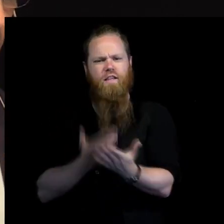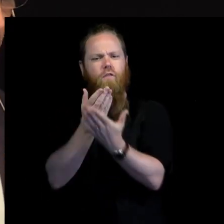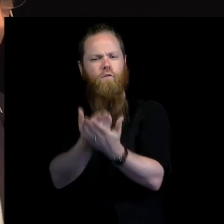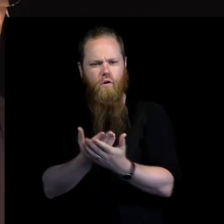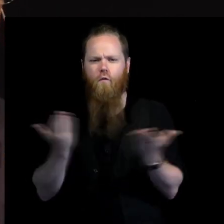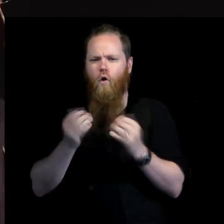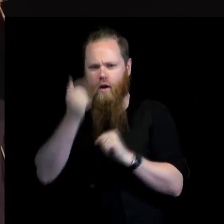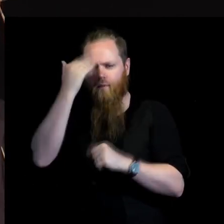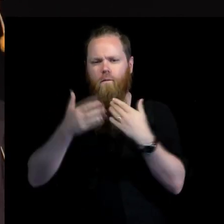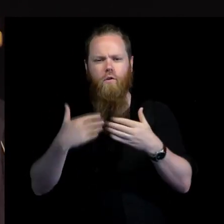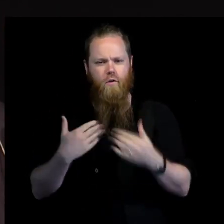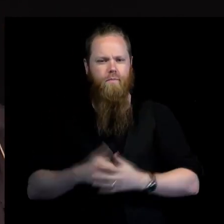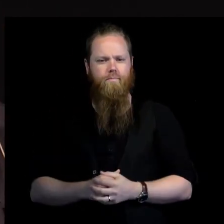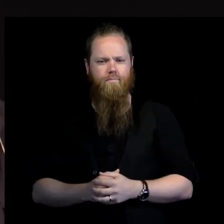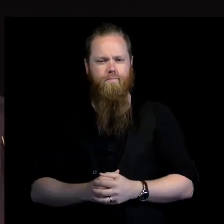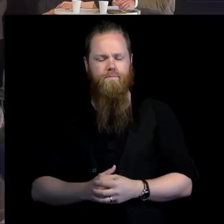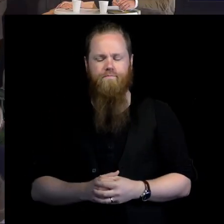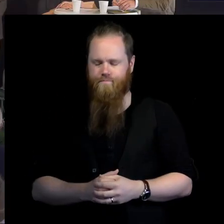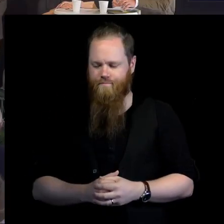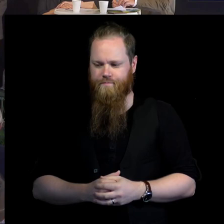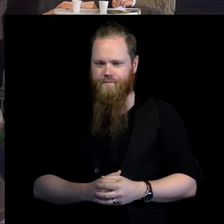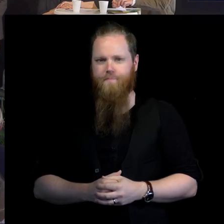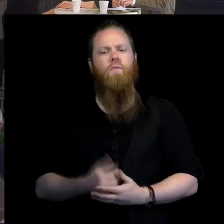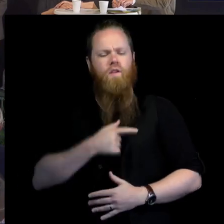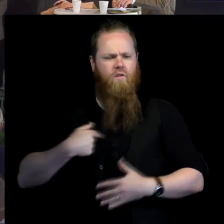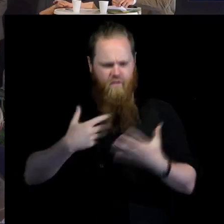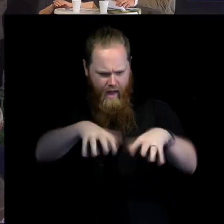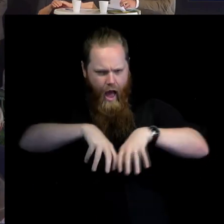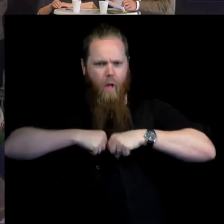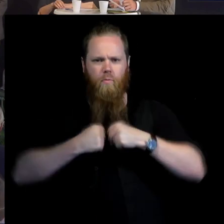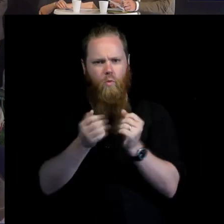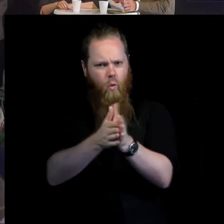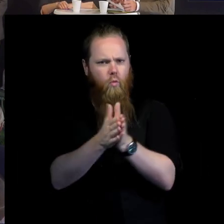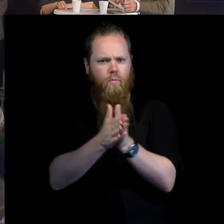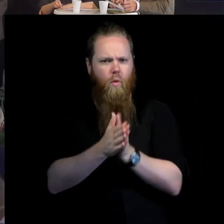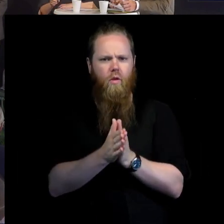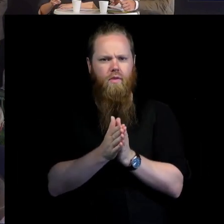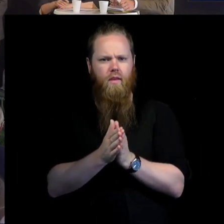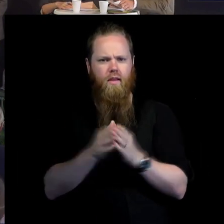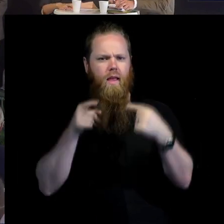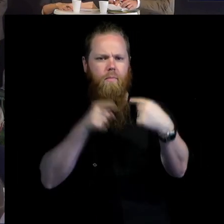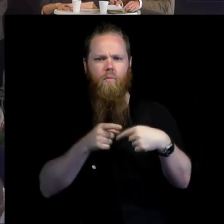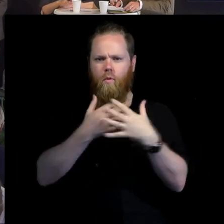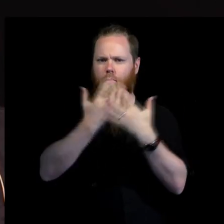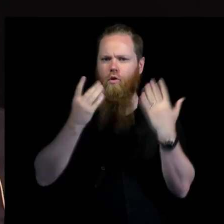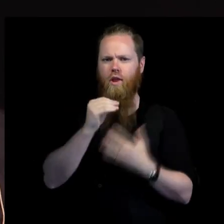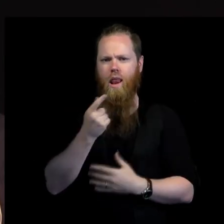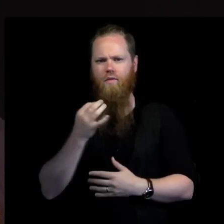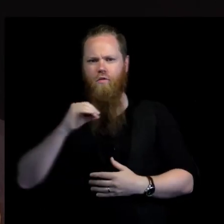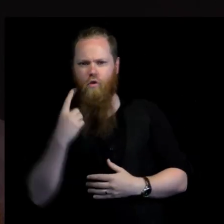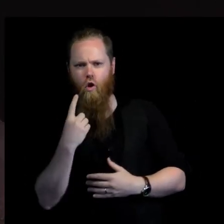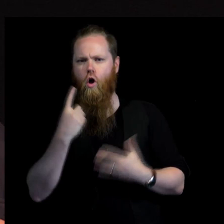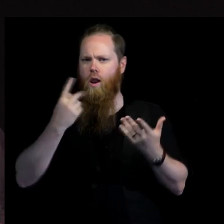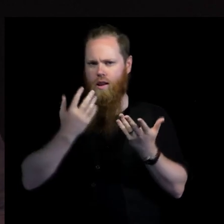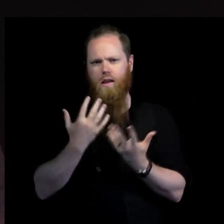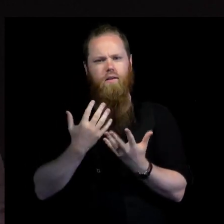various things. But we're taking the challenge of the multilateral system as a given. And you